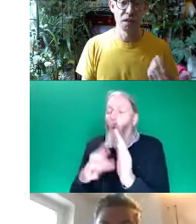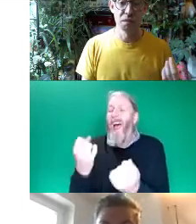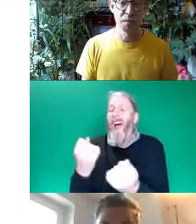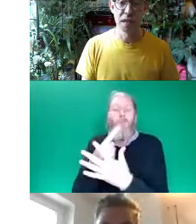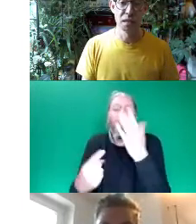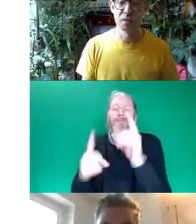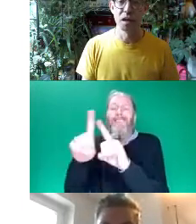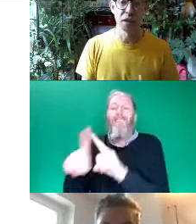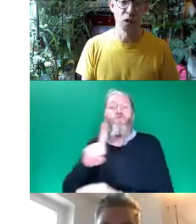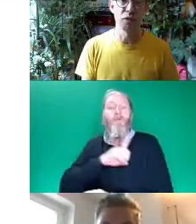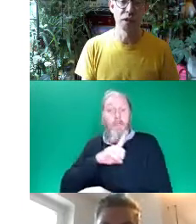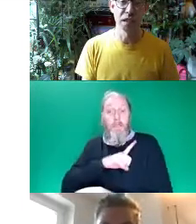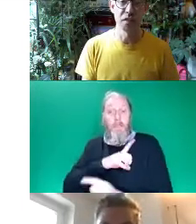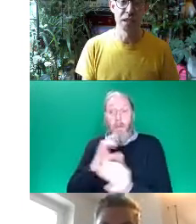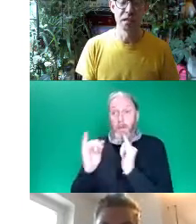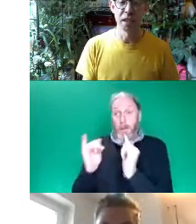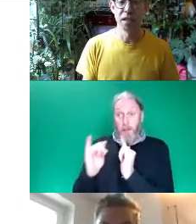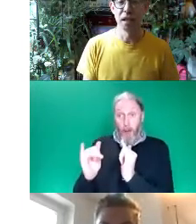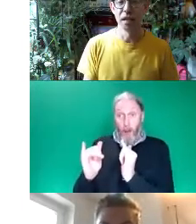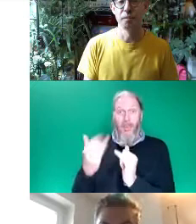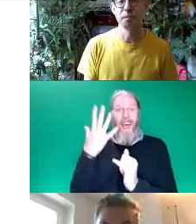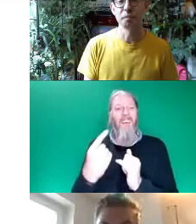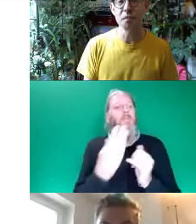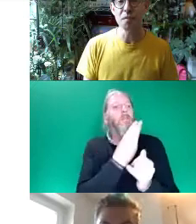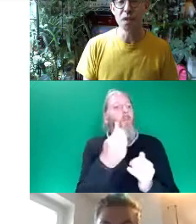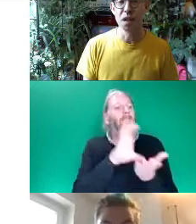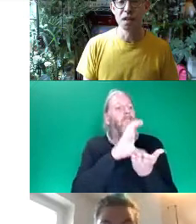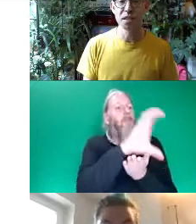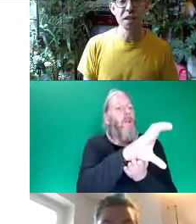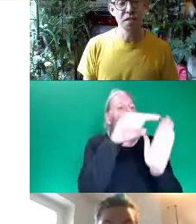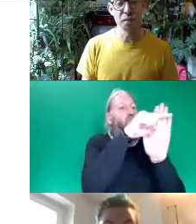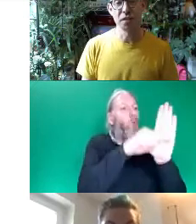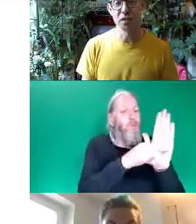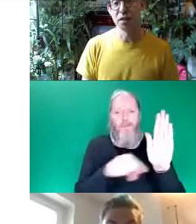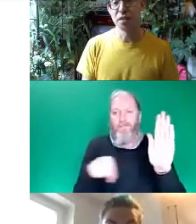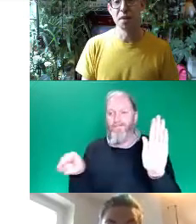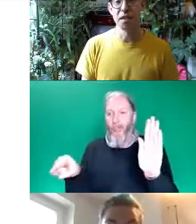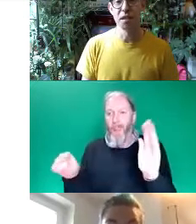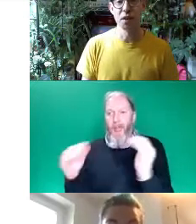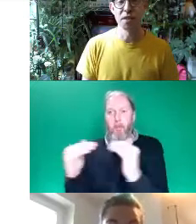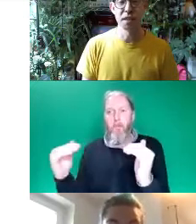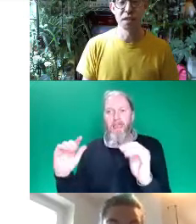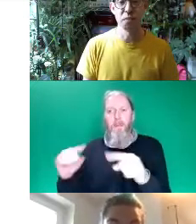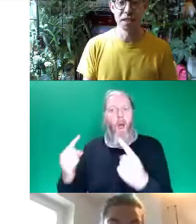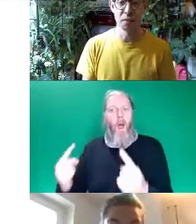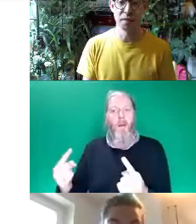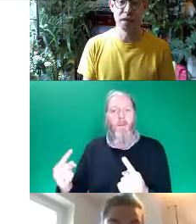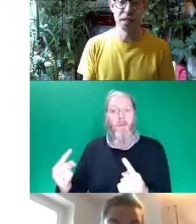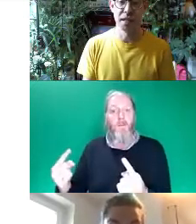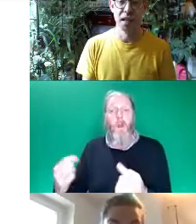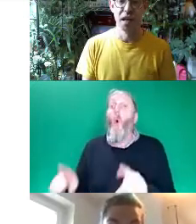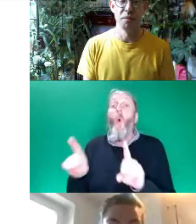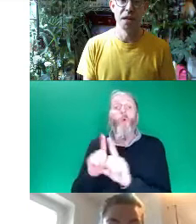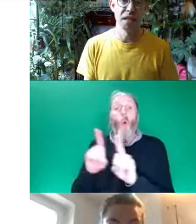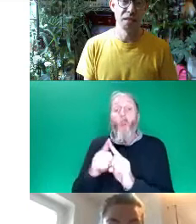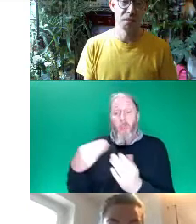can't meet other common funding criteria. The size of the micro grants meant that the process could be simplified